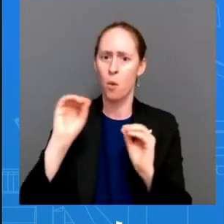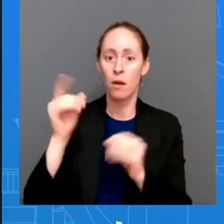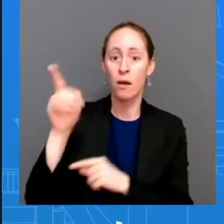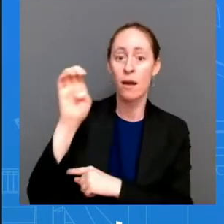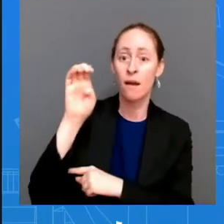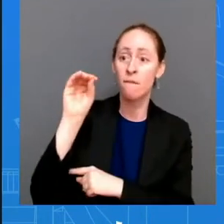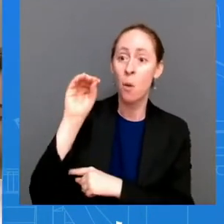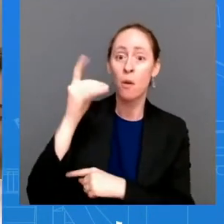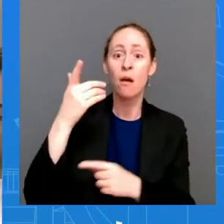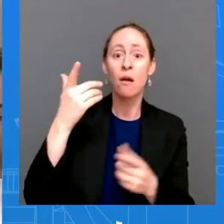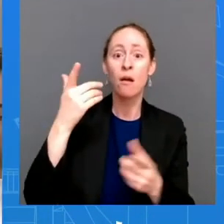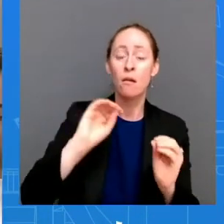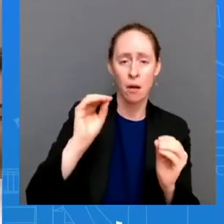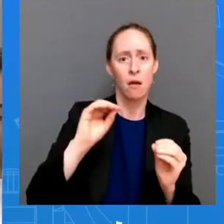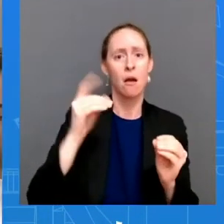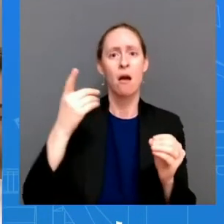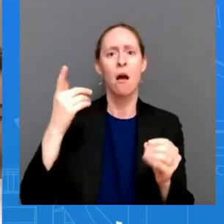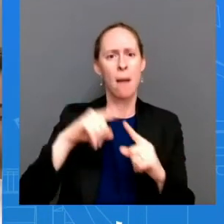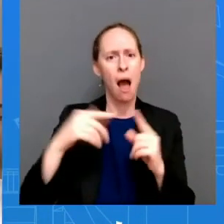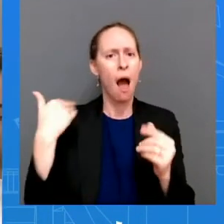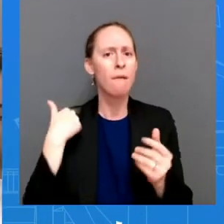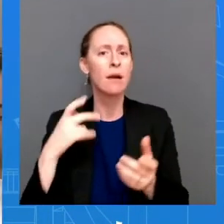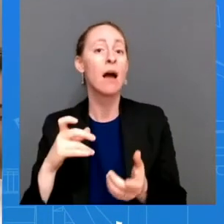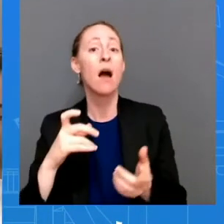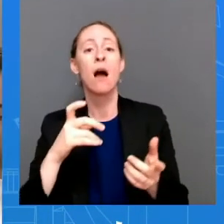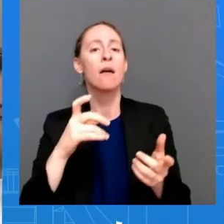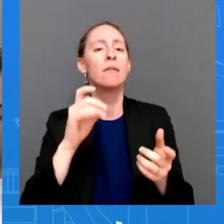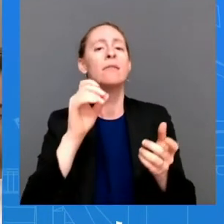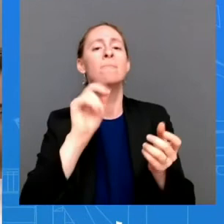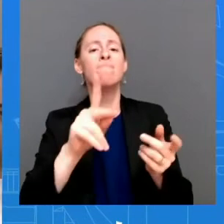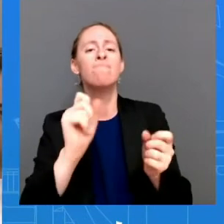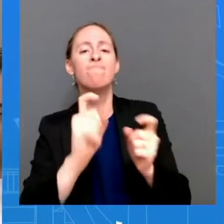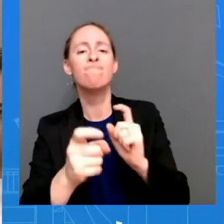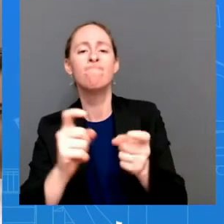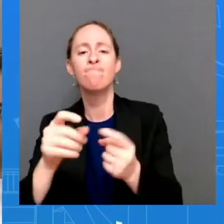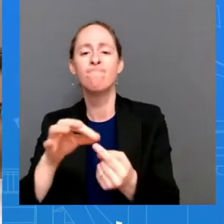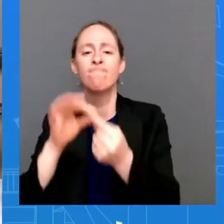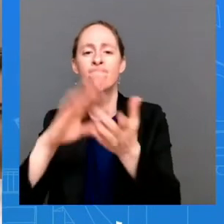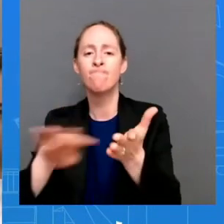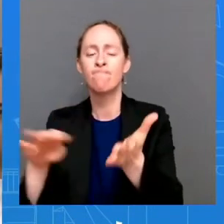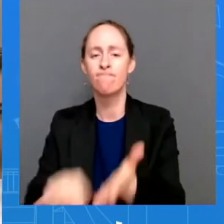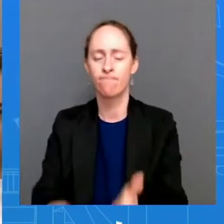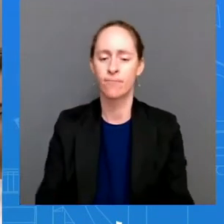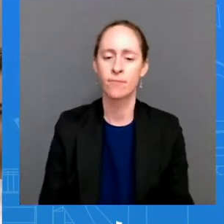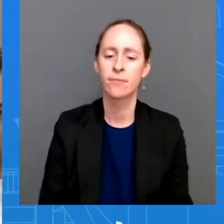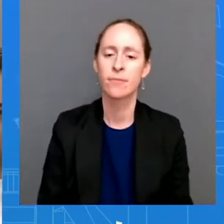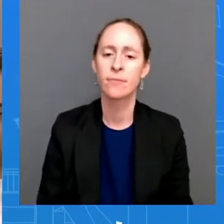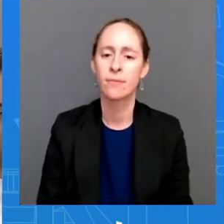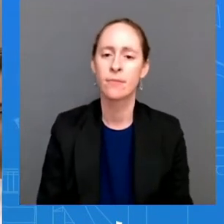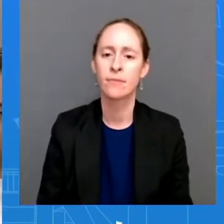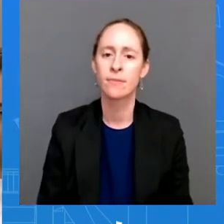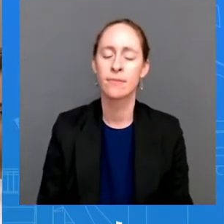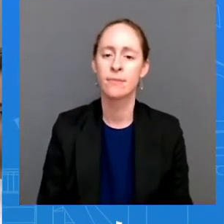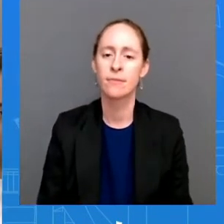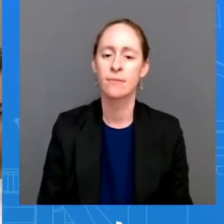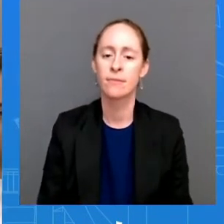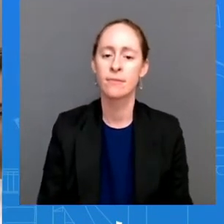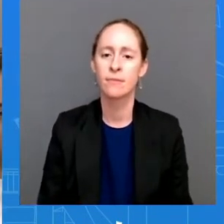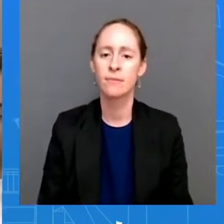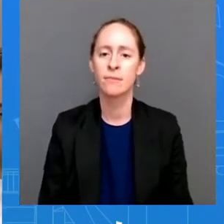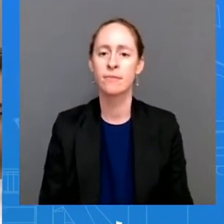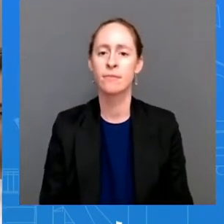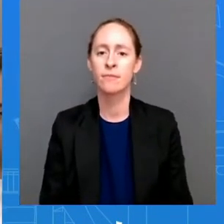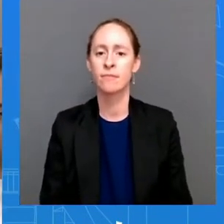then a quick follow uh catholic bishops say the administration is trying to force doctors and nurses